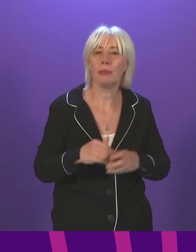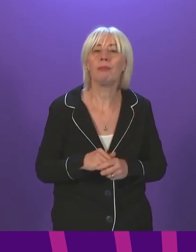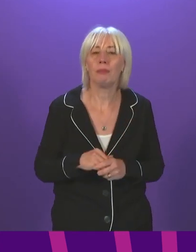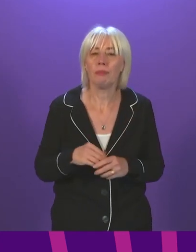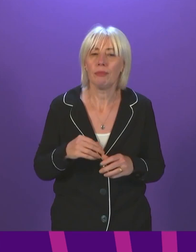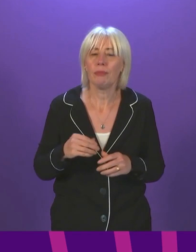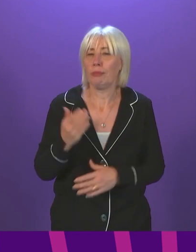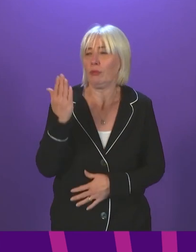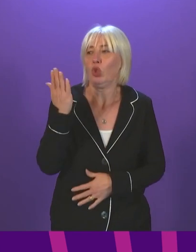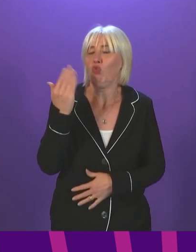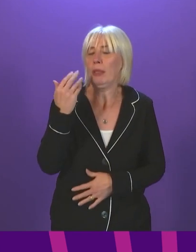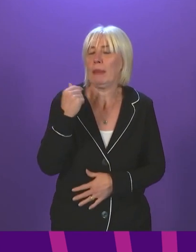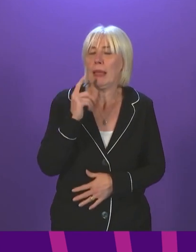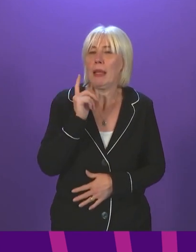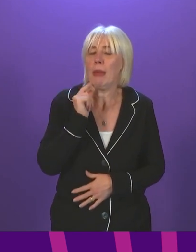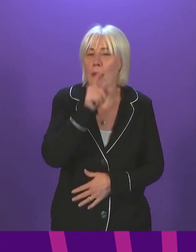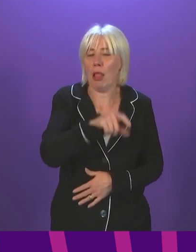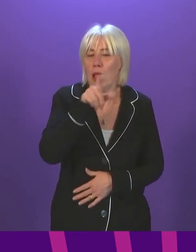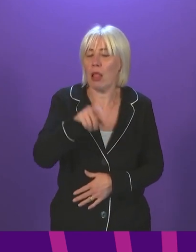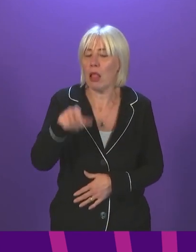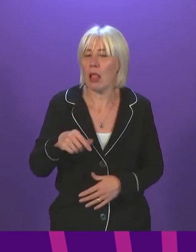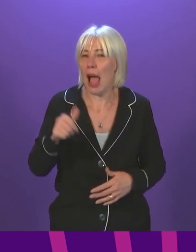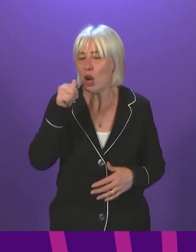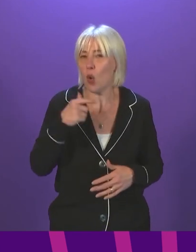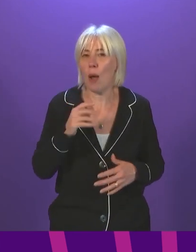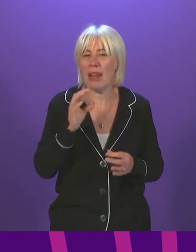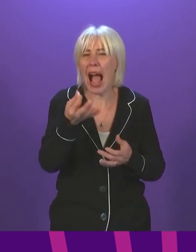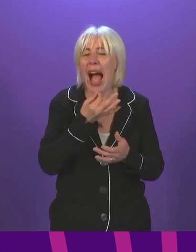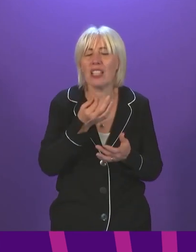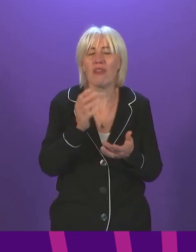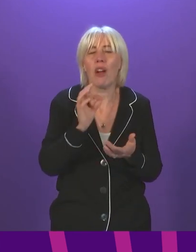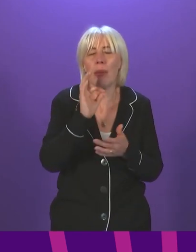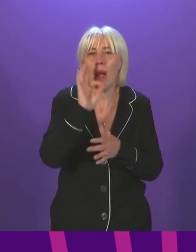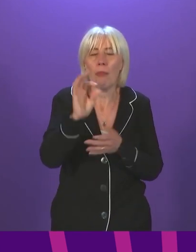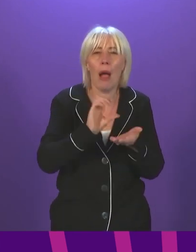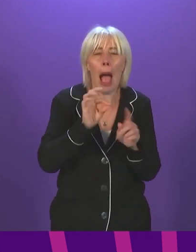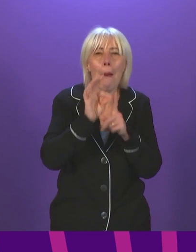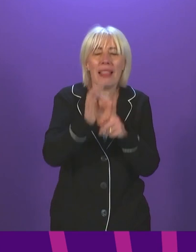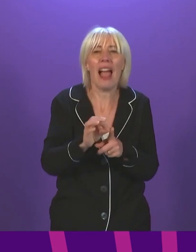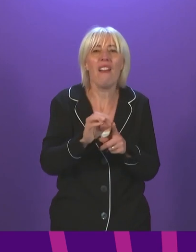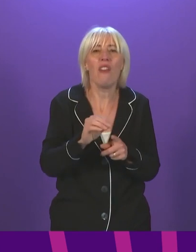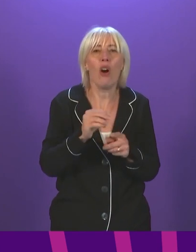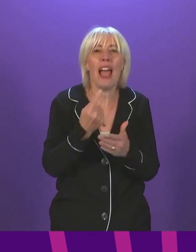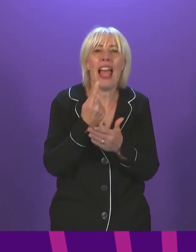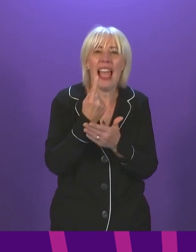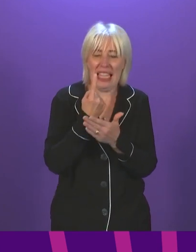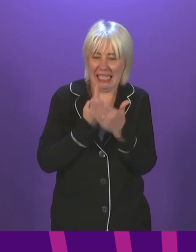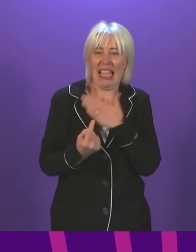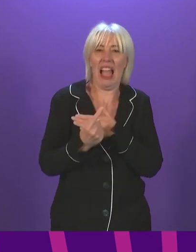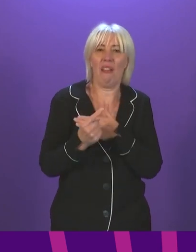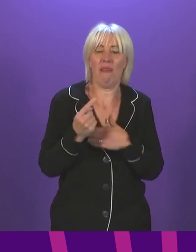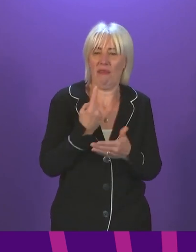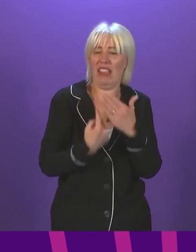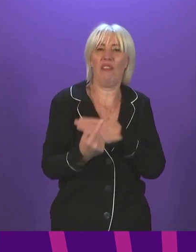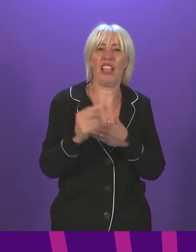have a number of recent cases of people who have applied for a self-isolation grant, and yet eight to 11 weeks later, they